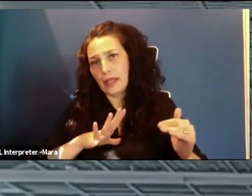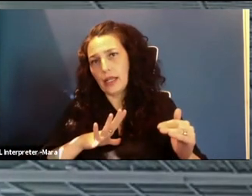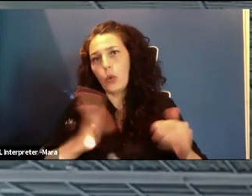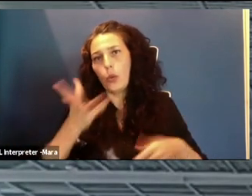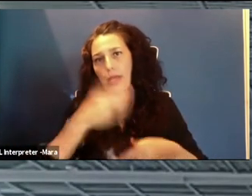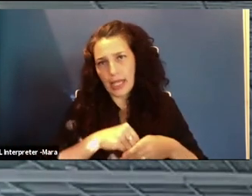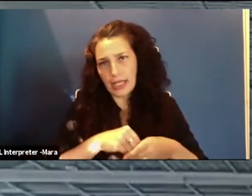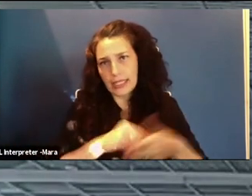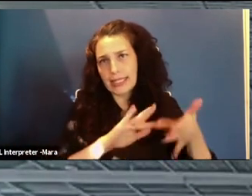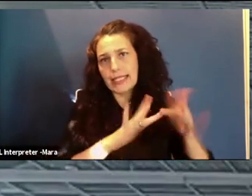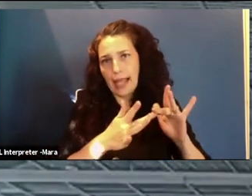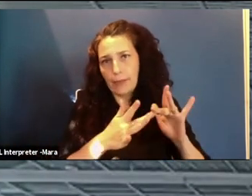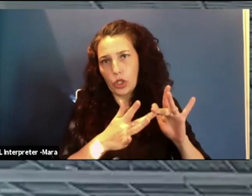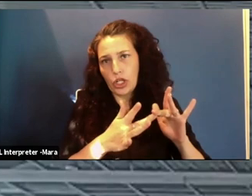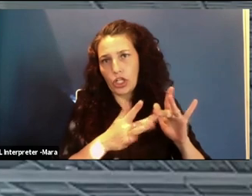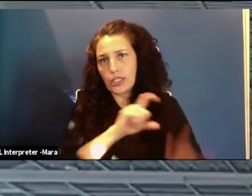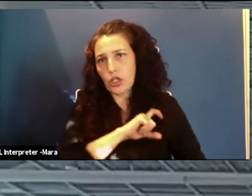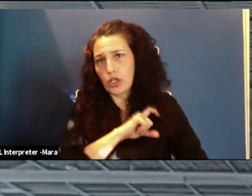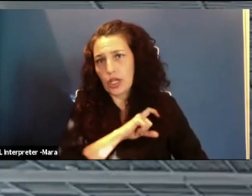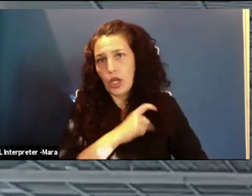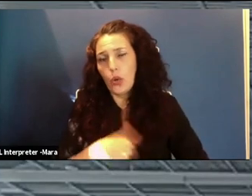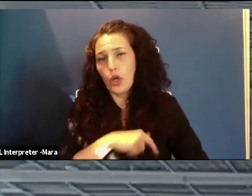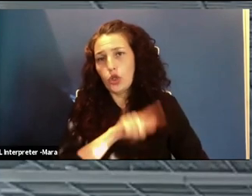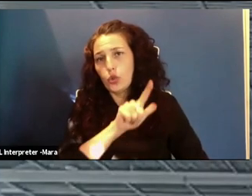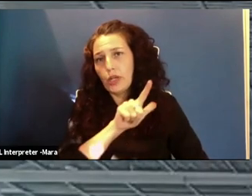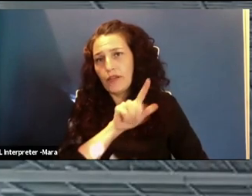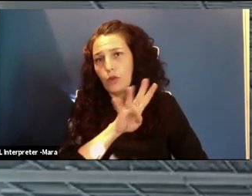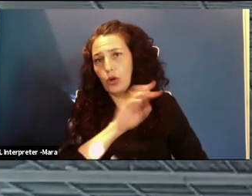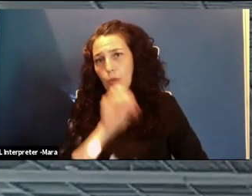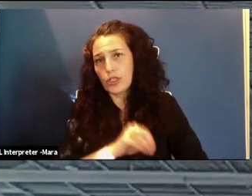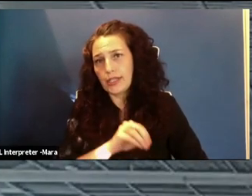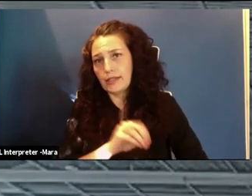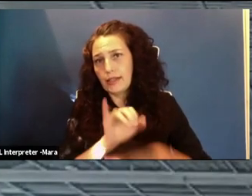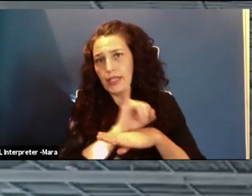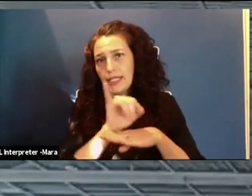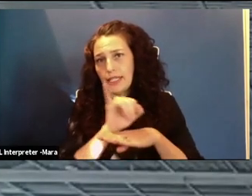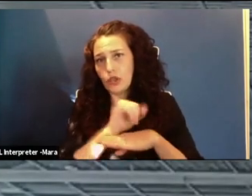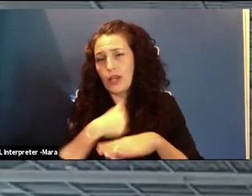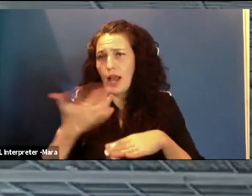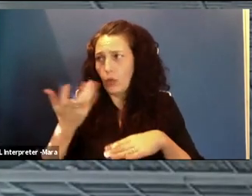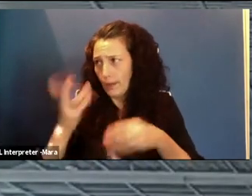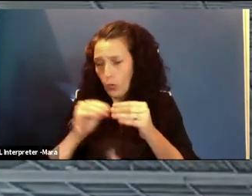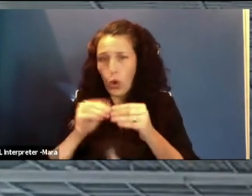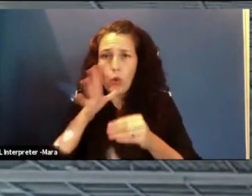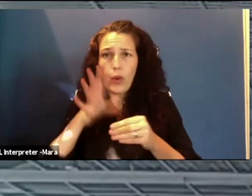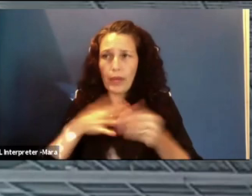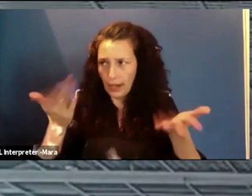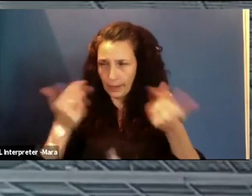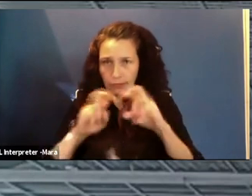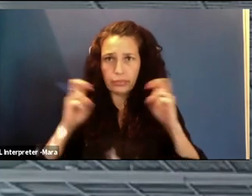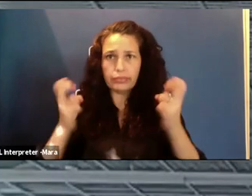We are only 24% of the industry. And I wanted more women around the table. So I founded